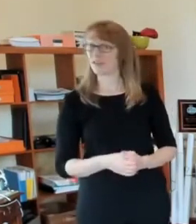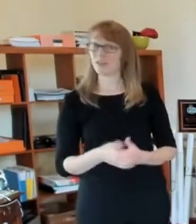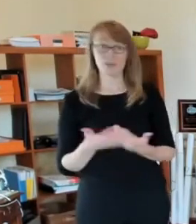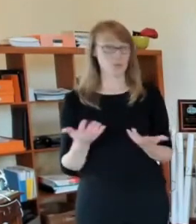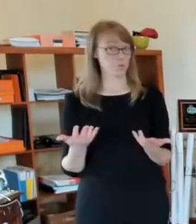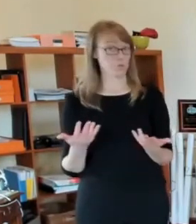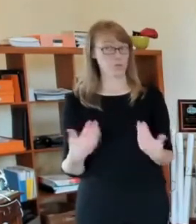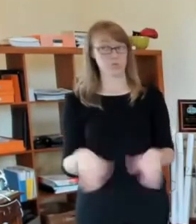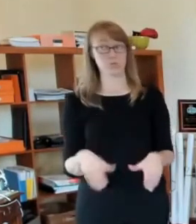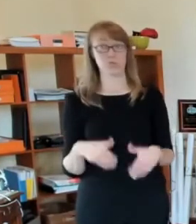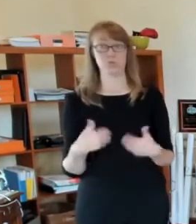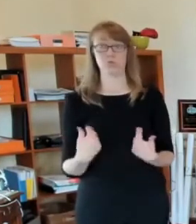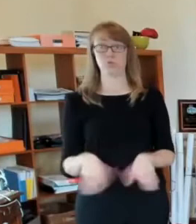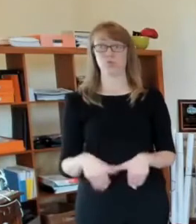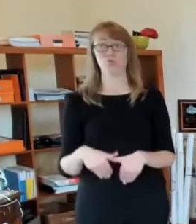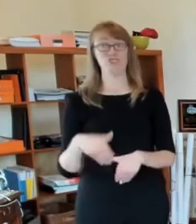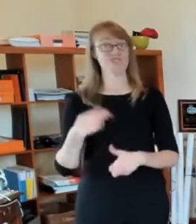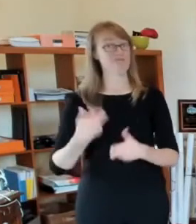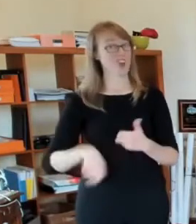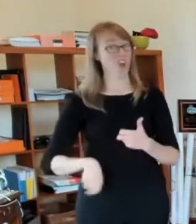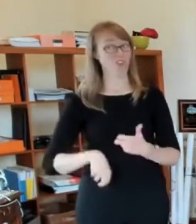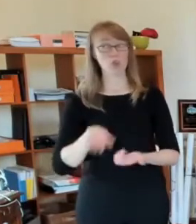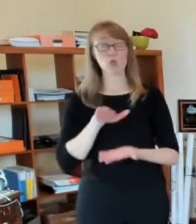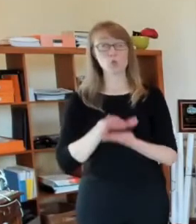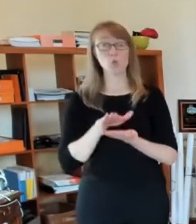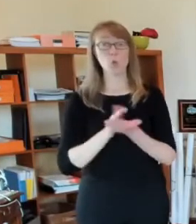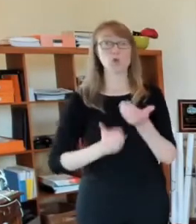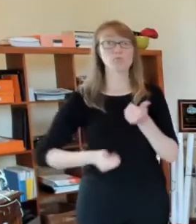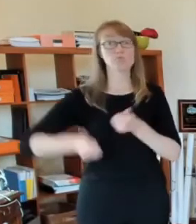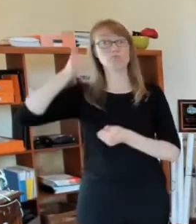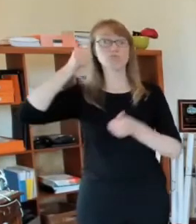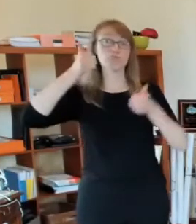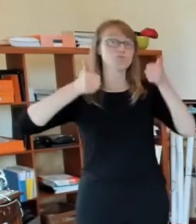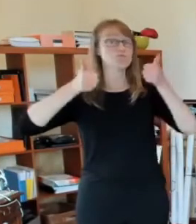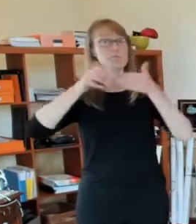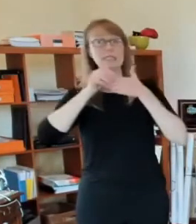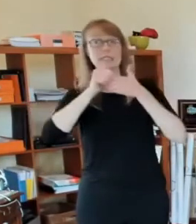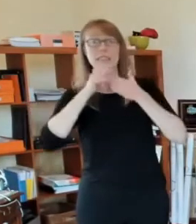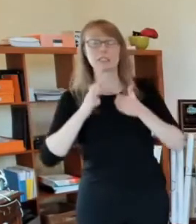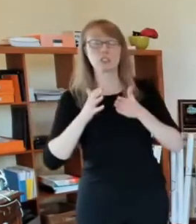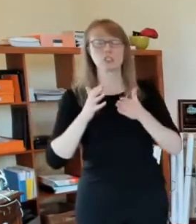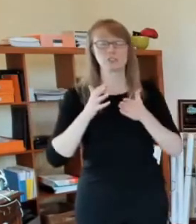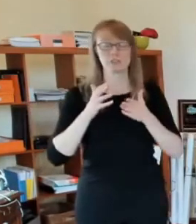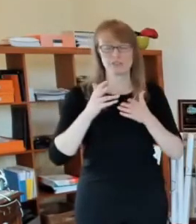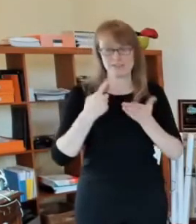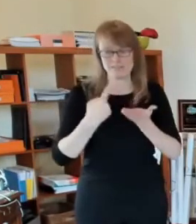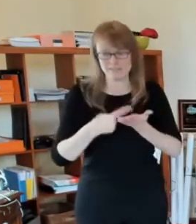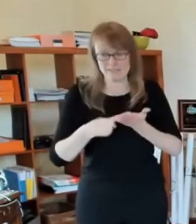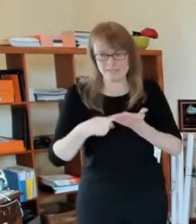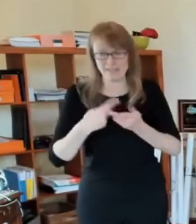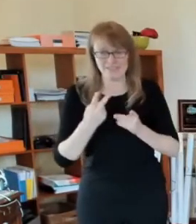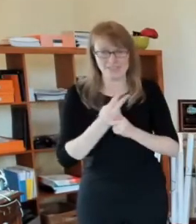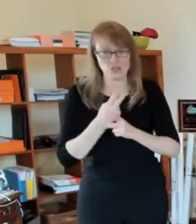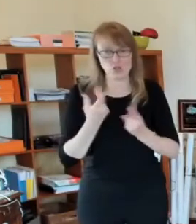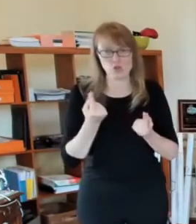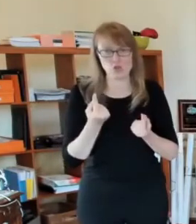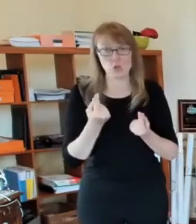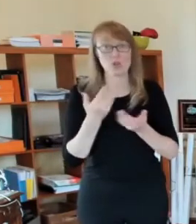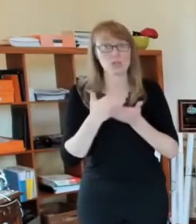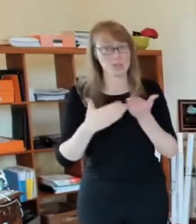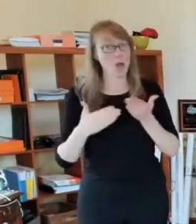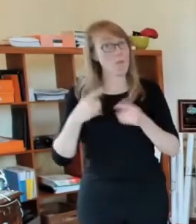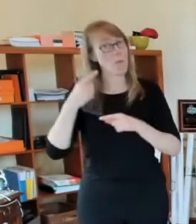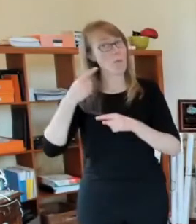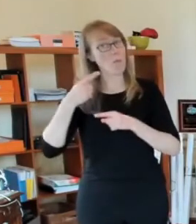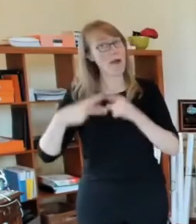really trying to figure out what to do. Some are offering a combination of in classroom and virtual